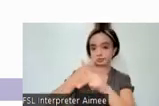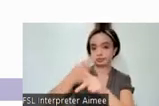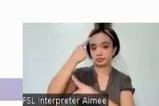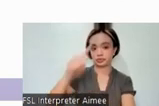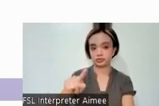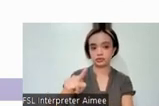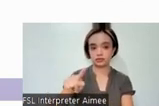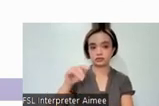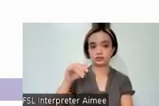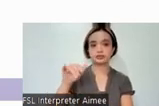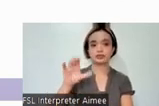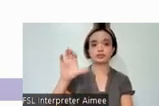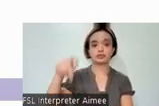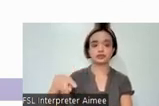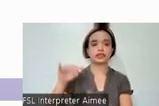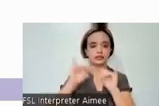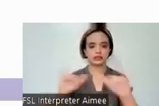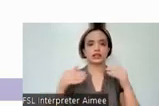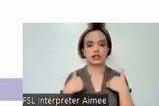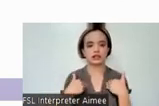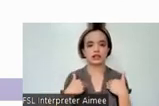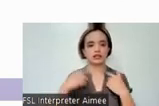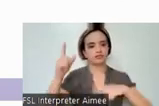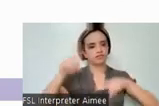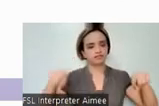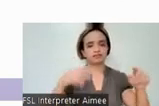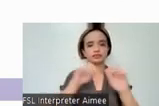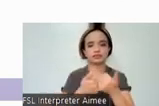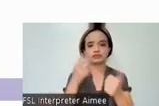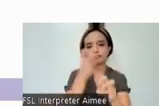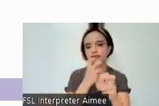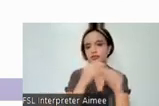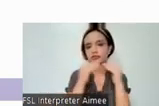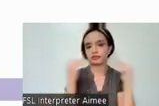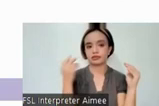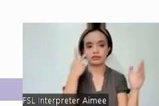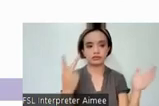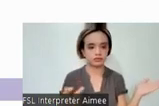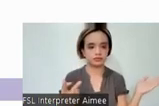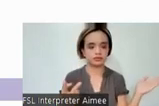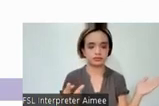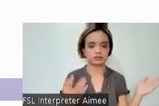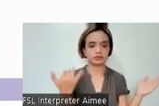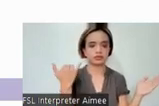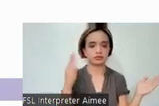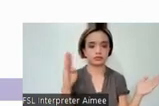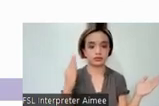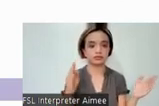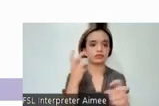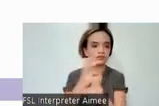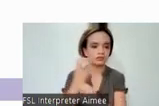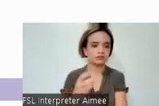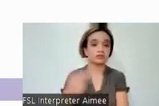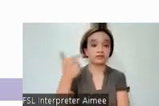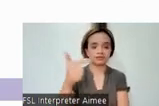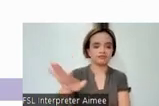version still contained items of varying difficulty, as shown in the table. Blue items are difficult, green items are average,